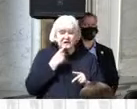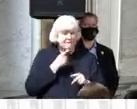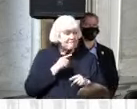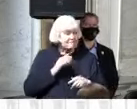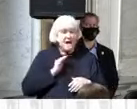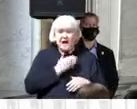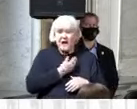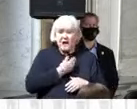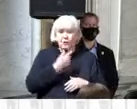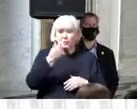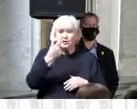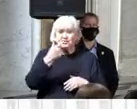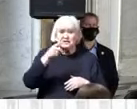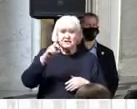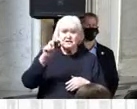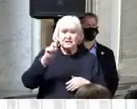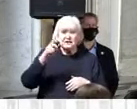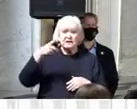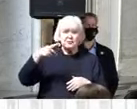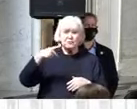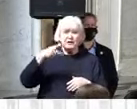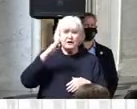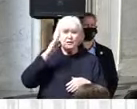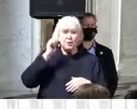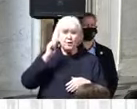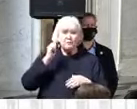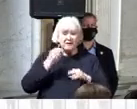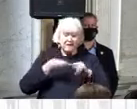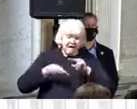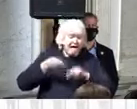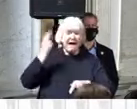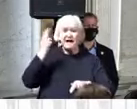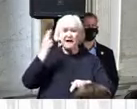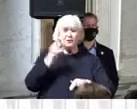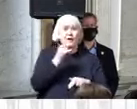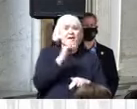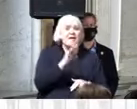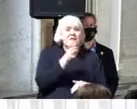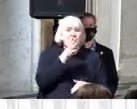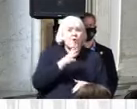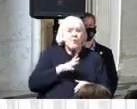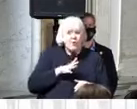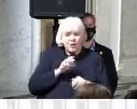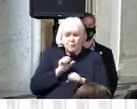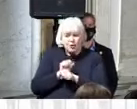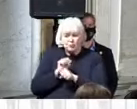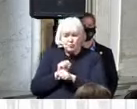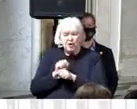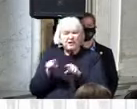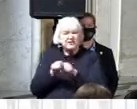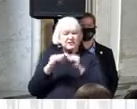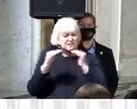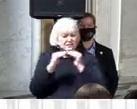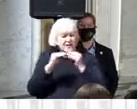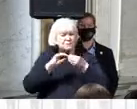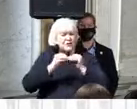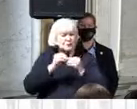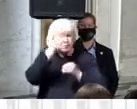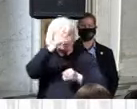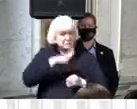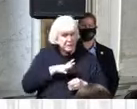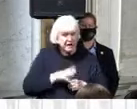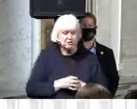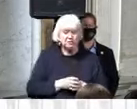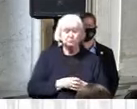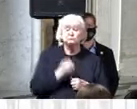if women participated in the workforce at the same rate as men if we